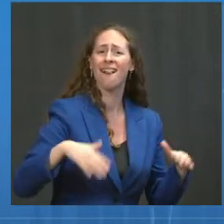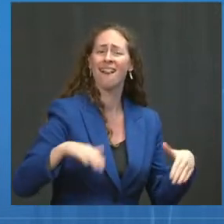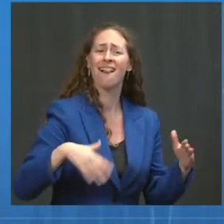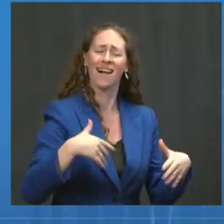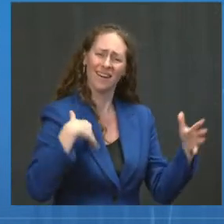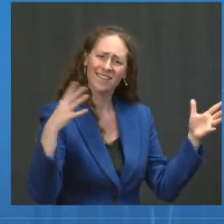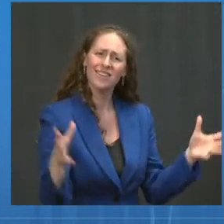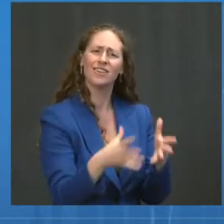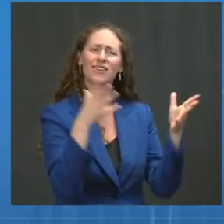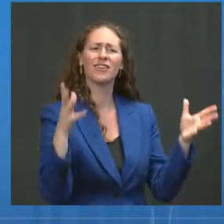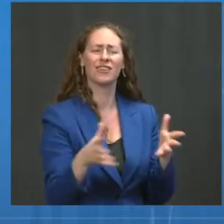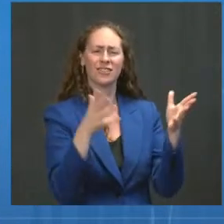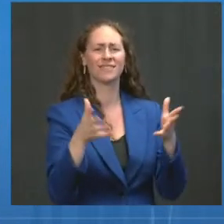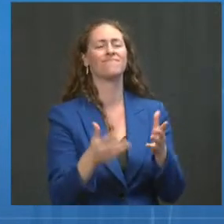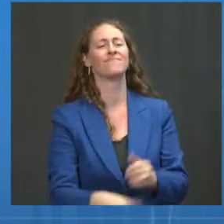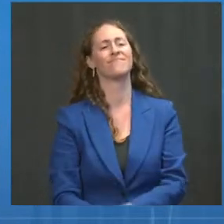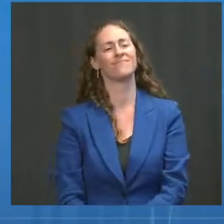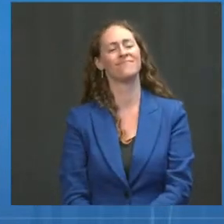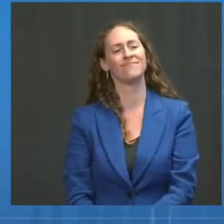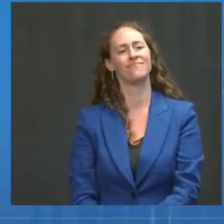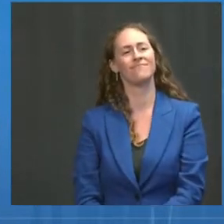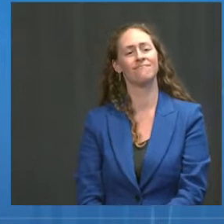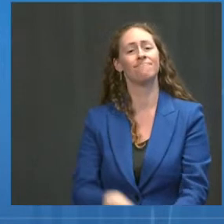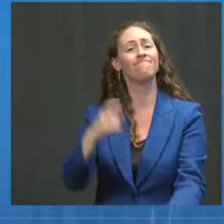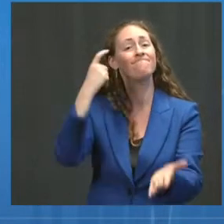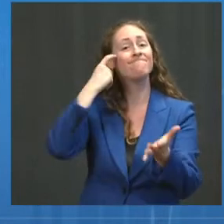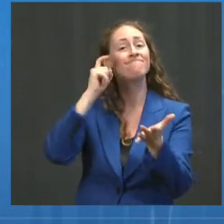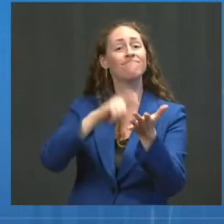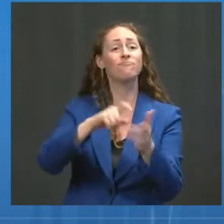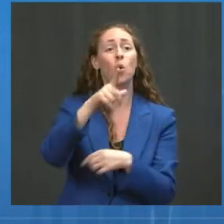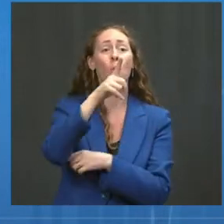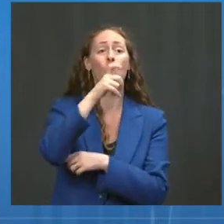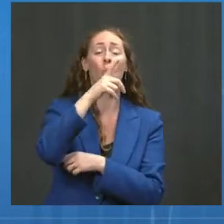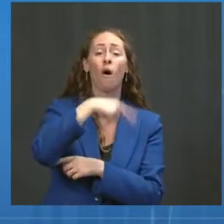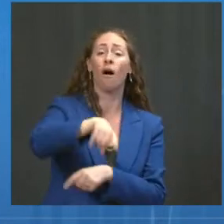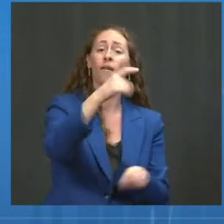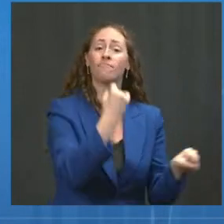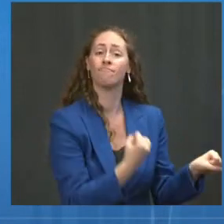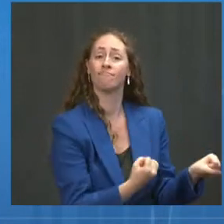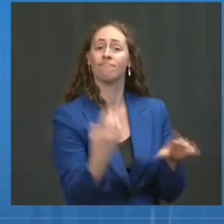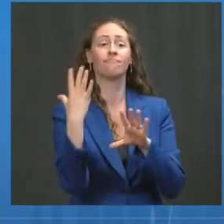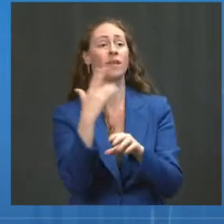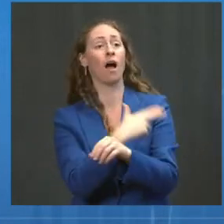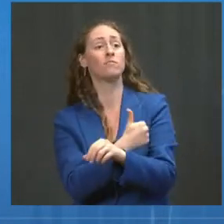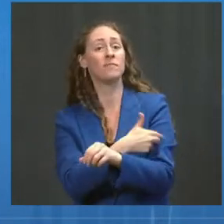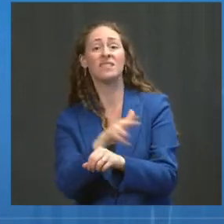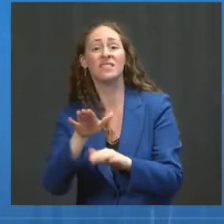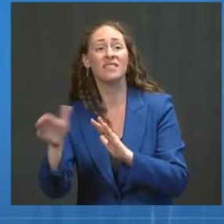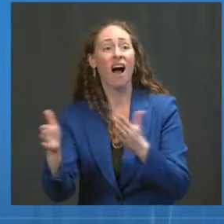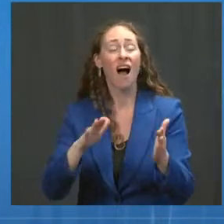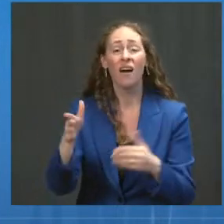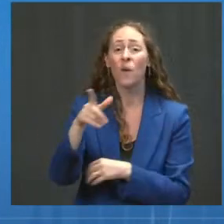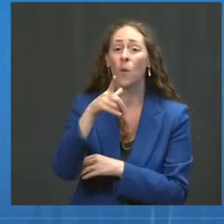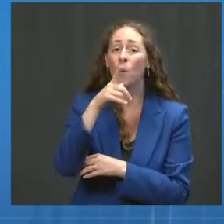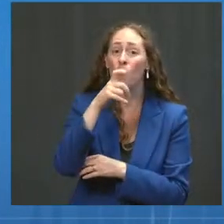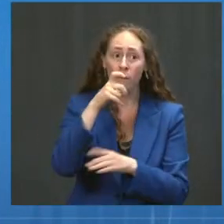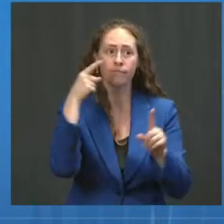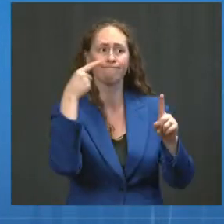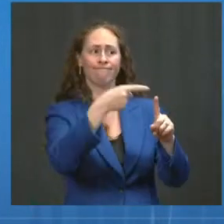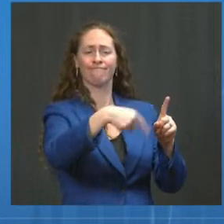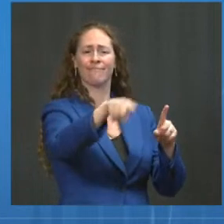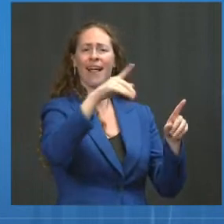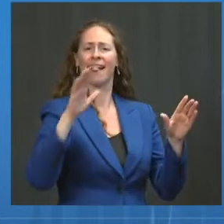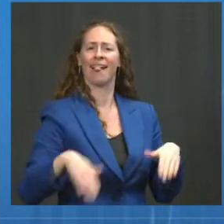majority of hospitalizations and death continue to occur among the unvaccinated. We will continue to ramp up efforts